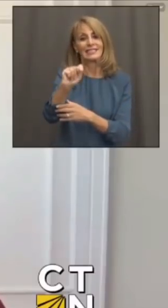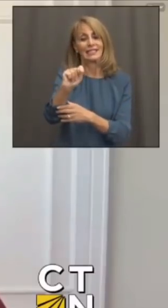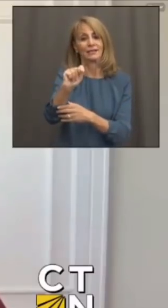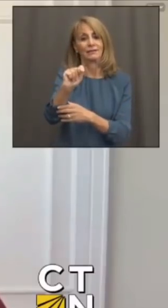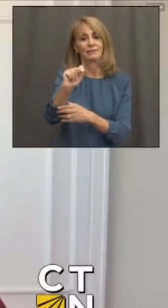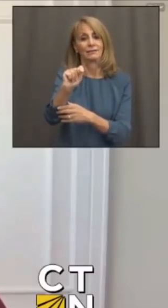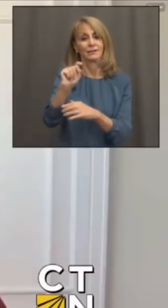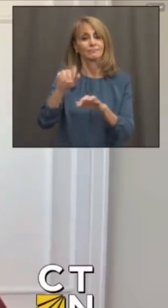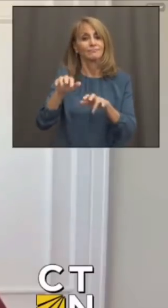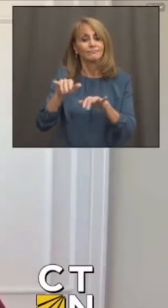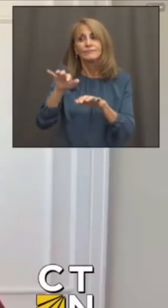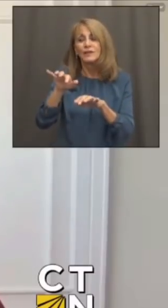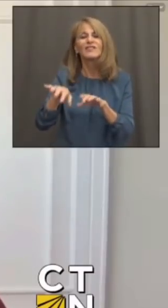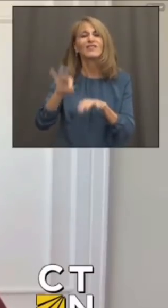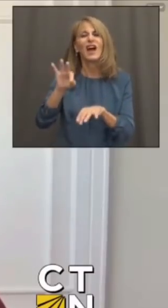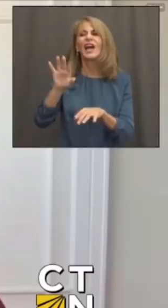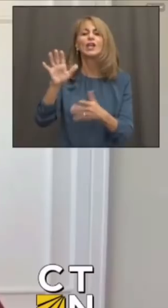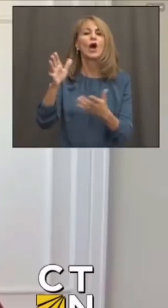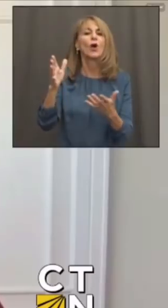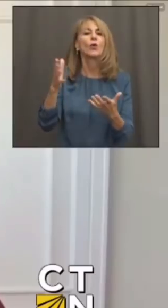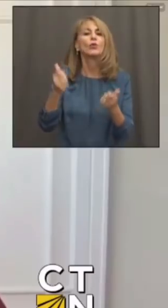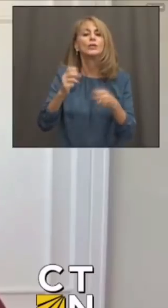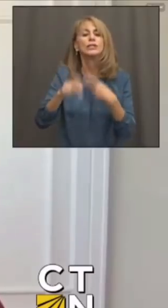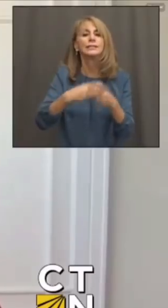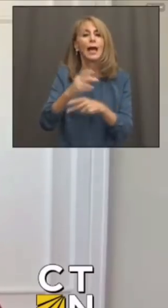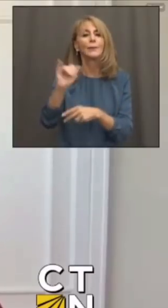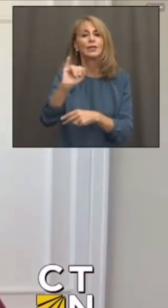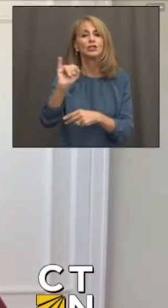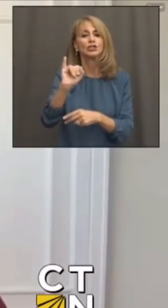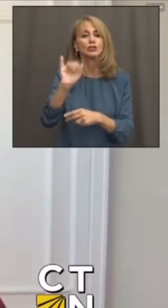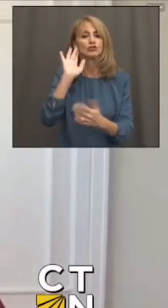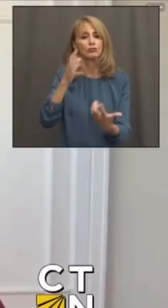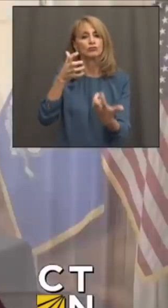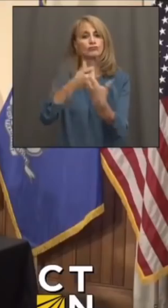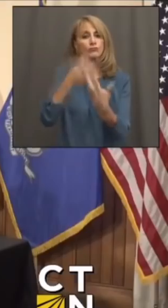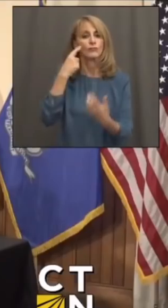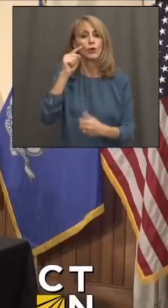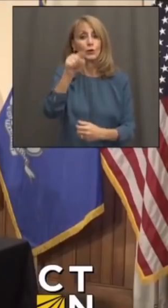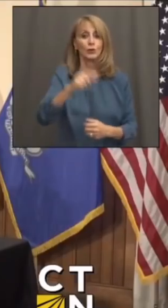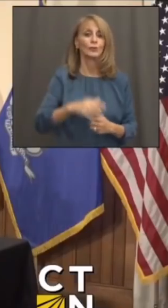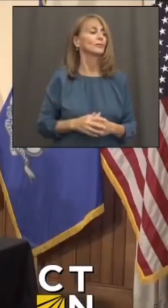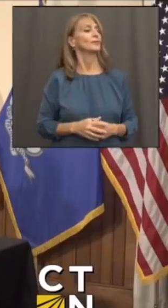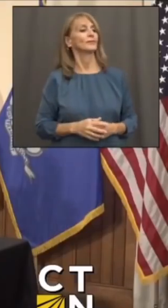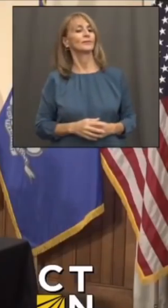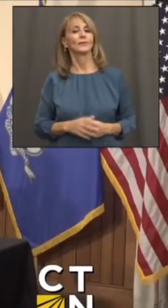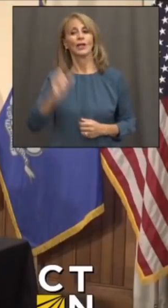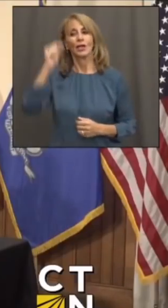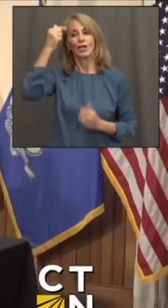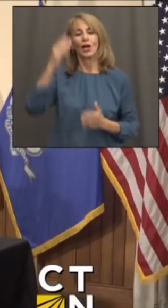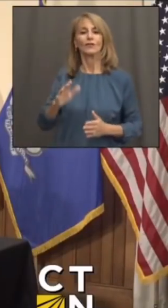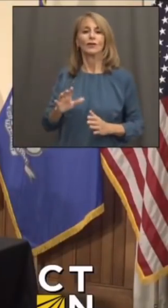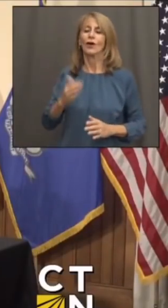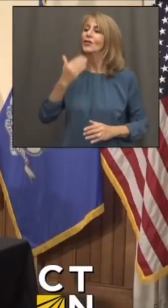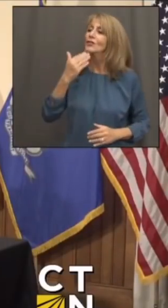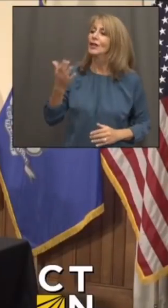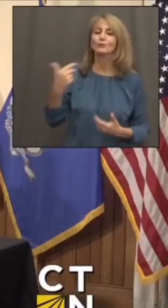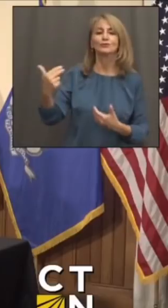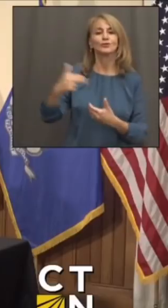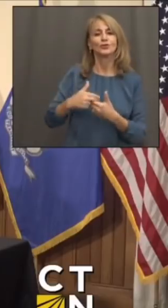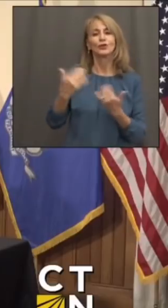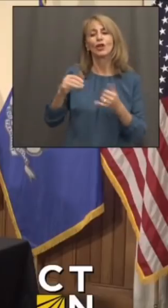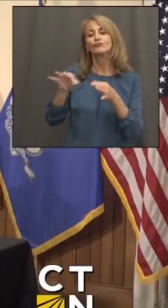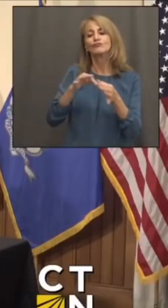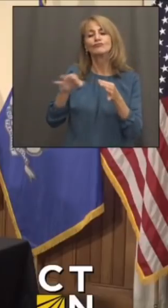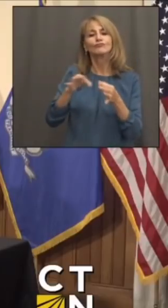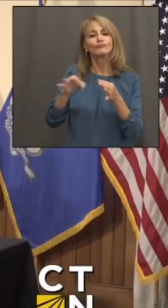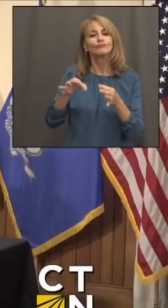find out what policies are available to you. Thanks. Hey, thanks, Laura. Really appreciate you being here and able to join us